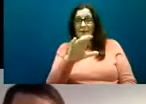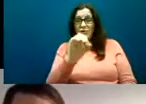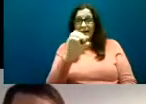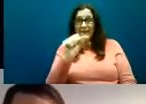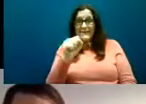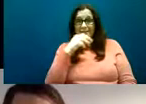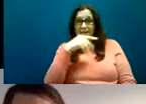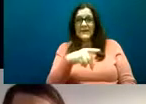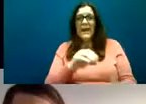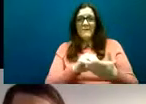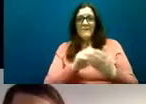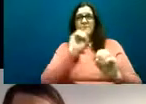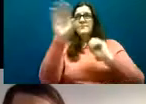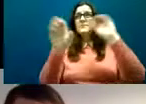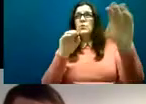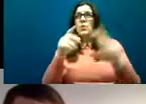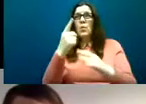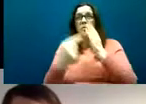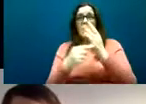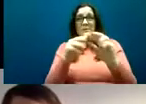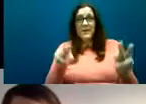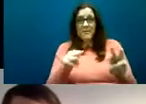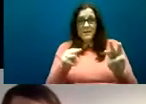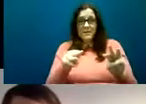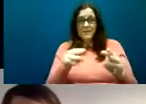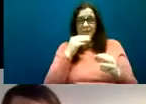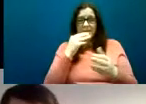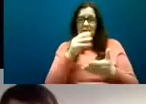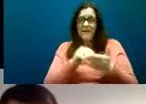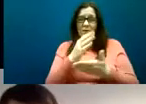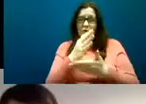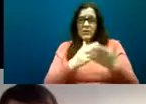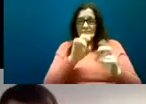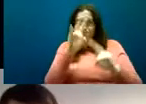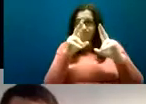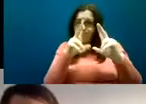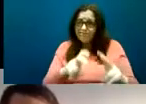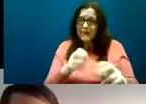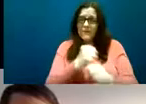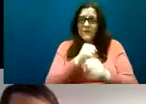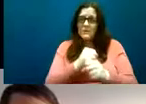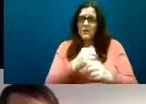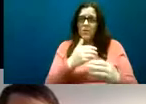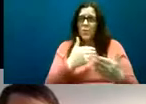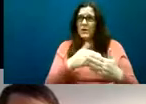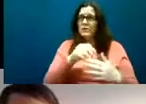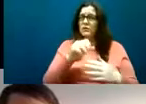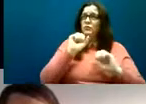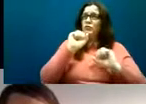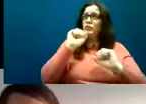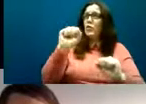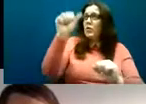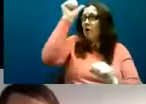key workers self-perceived knowledge of autism and their own training needs to look at their